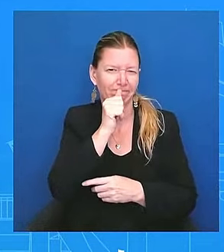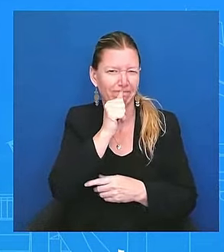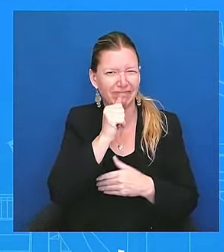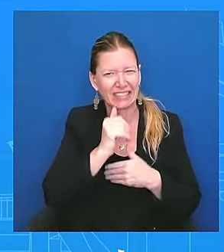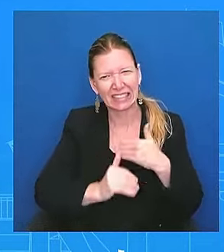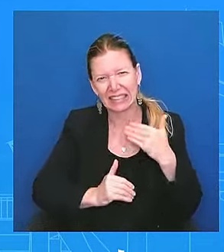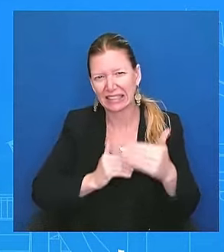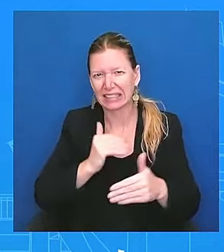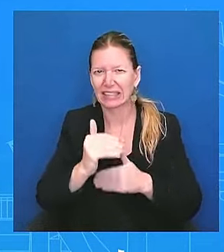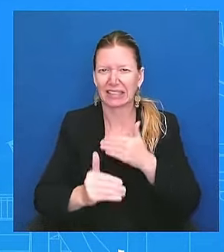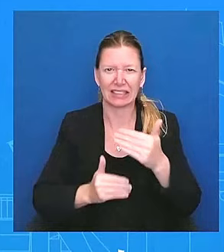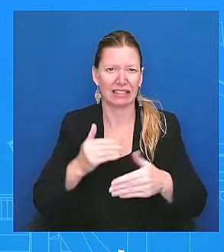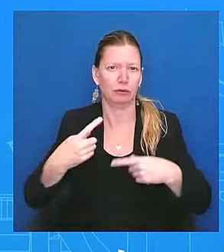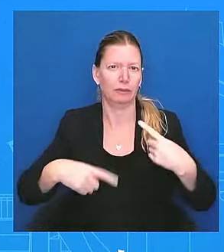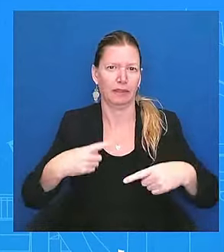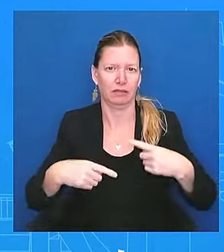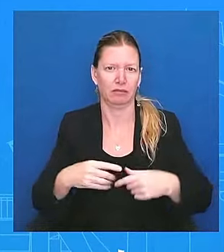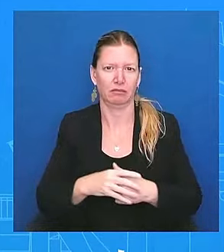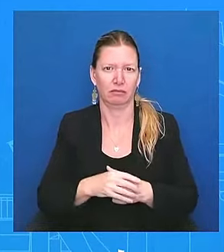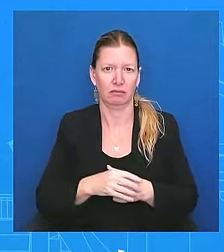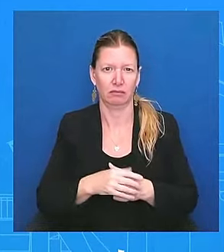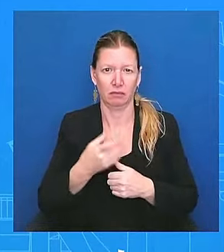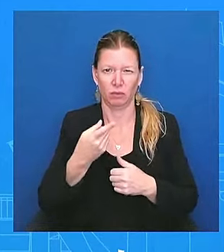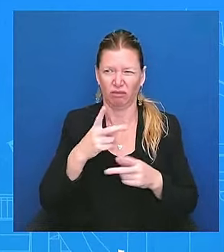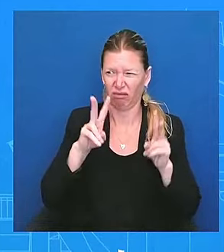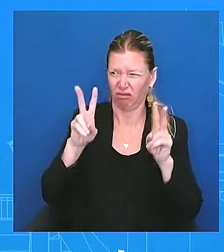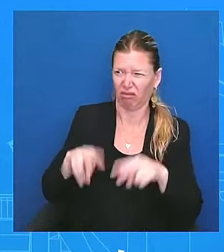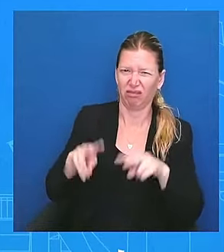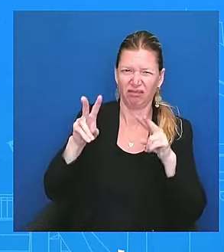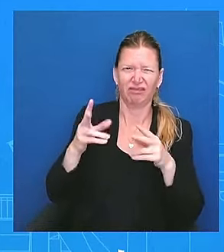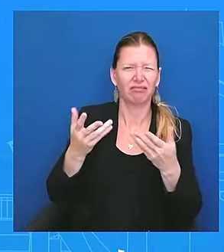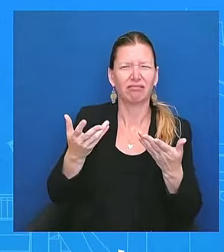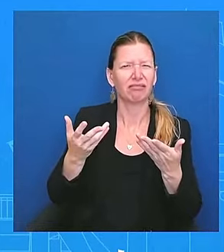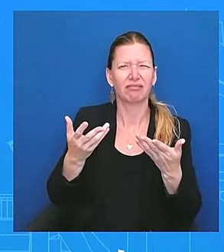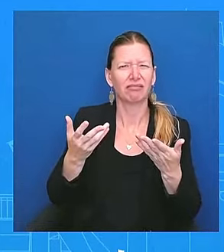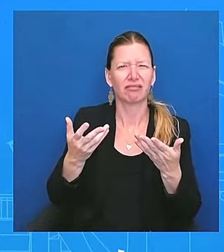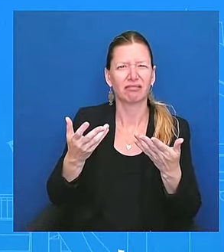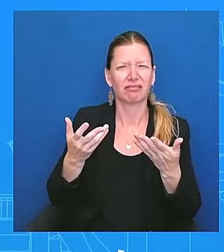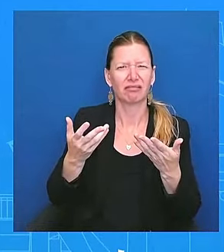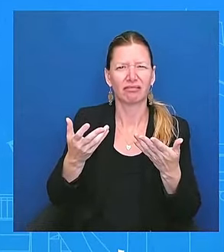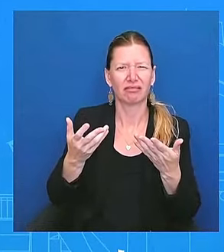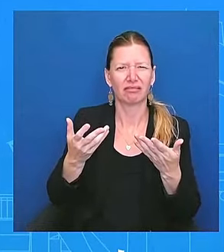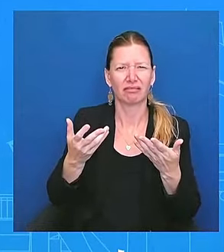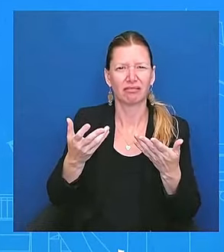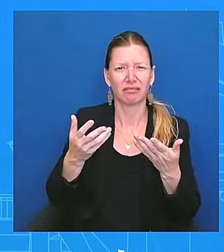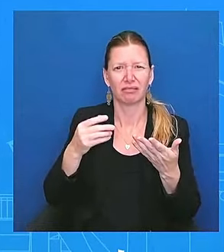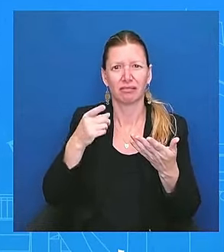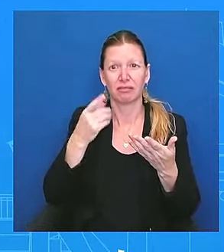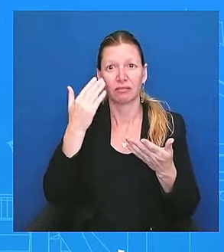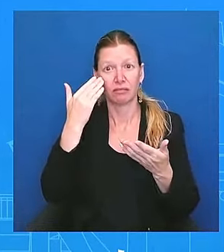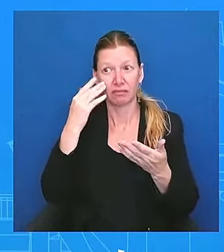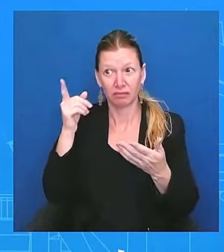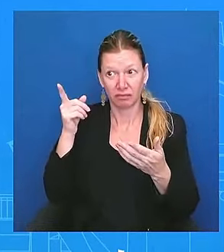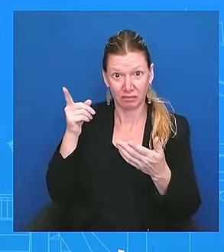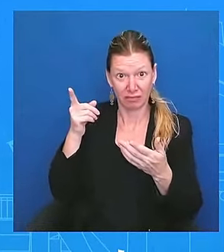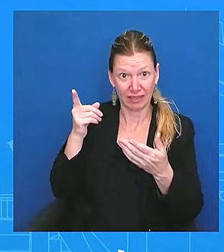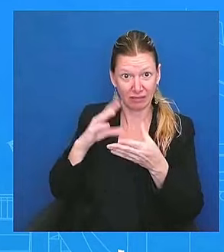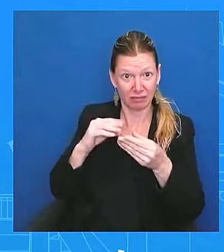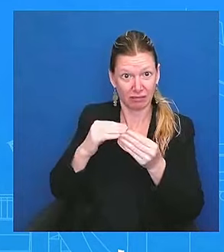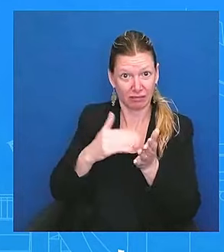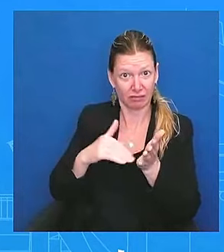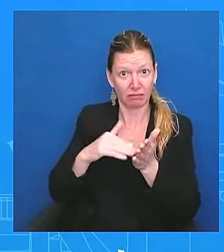this on Friday, when you get knocked down, you get back up. That's what you saw. Is there any discussion that if the president were to